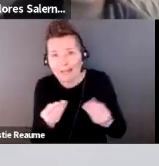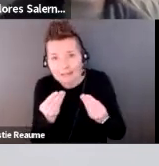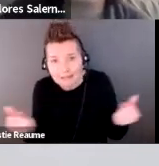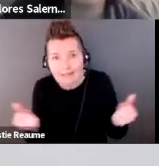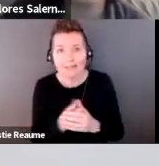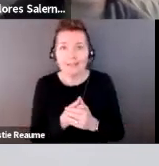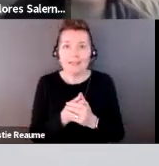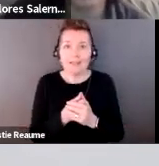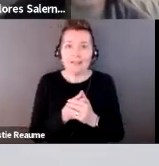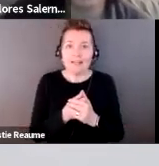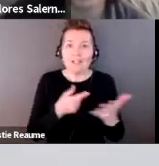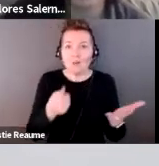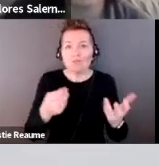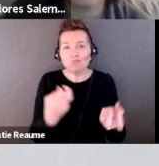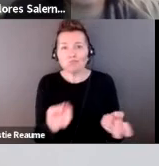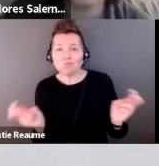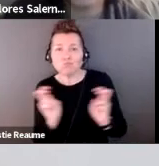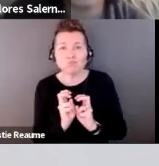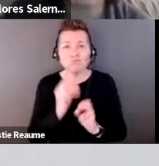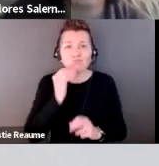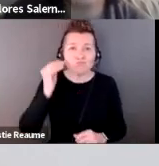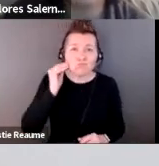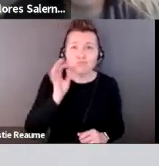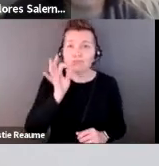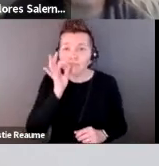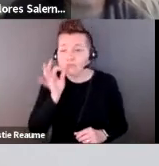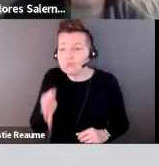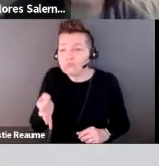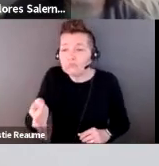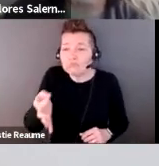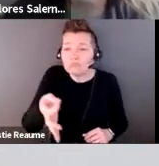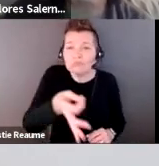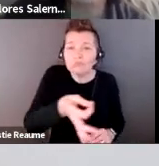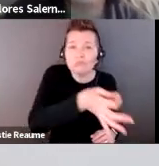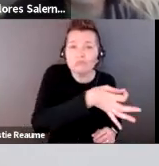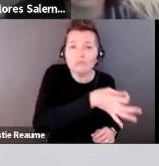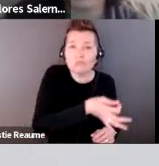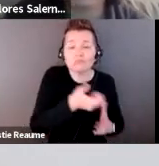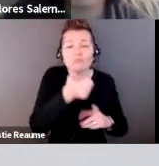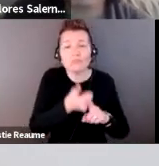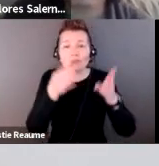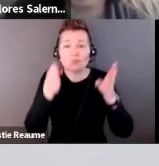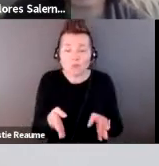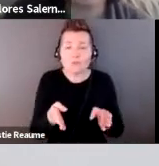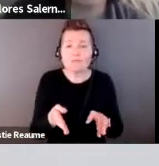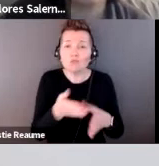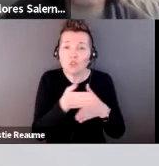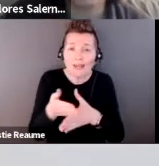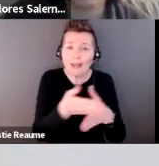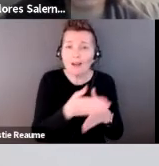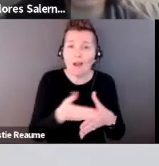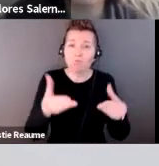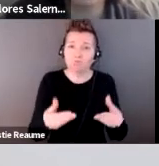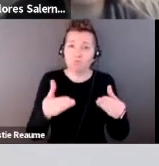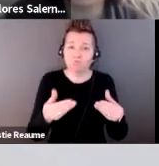passing a joint around materialized into the tracing of the perimeter of the pillow with filters that were used by